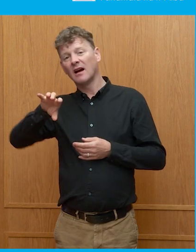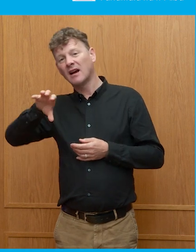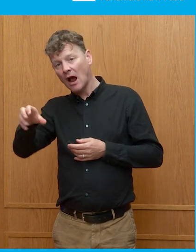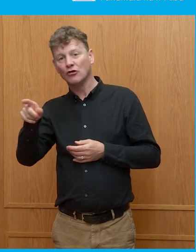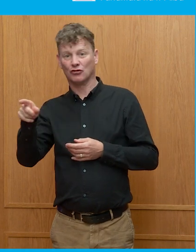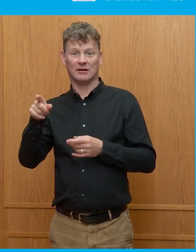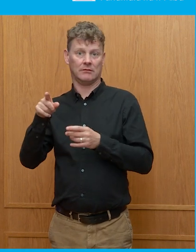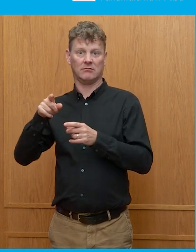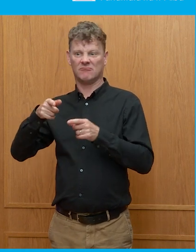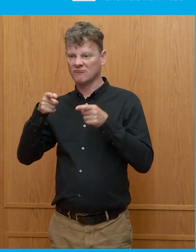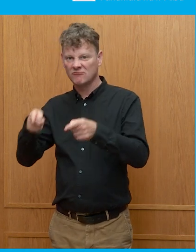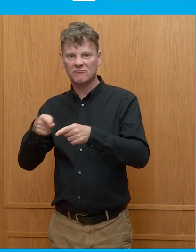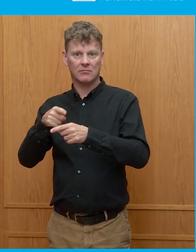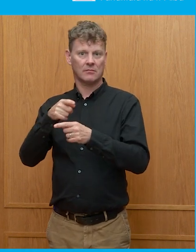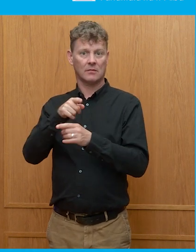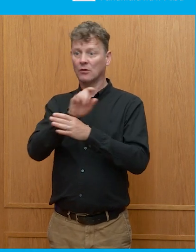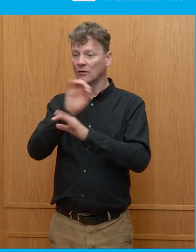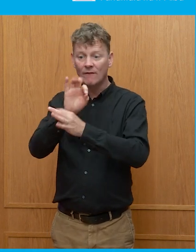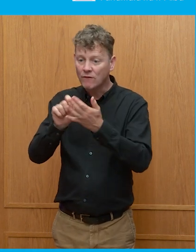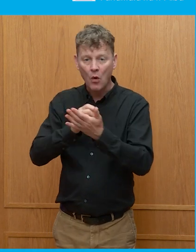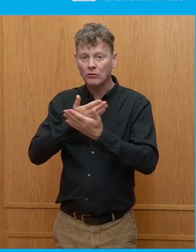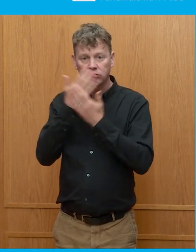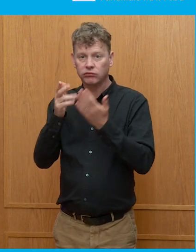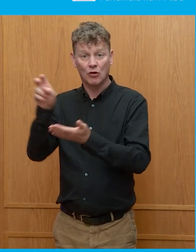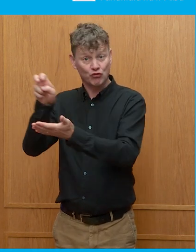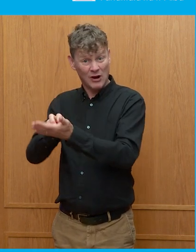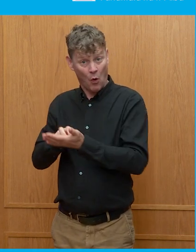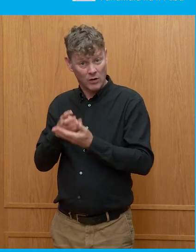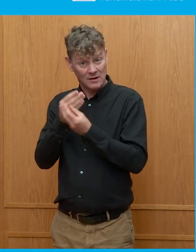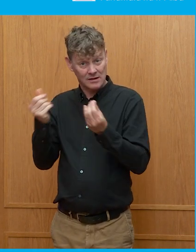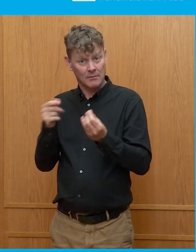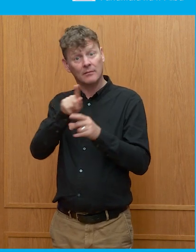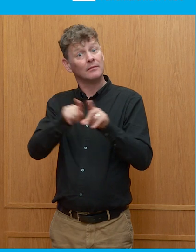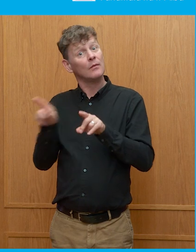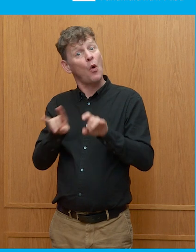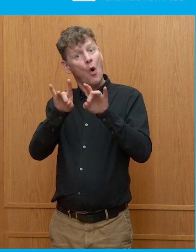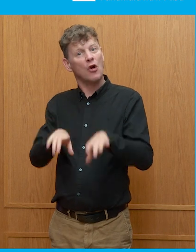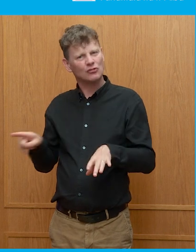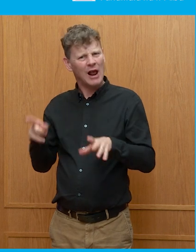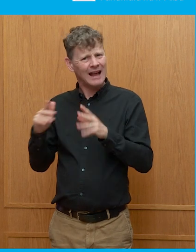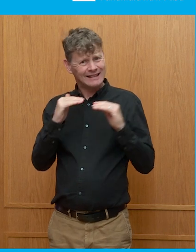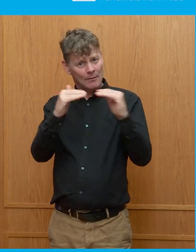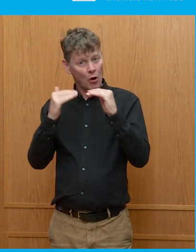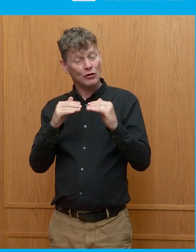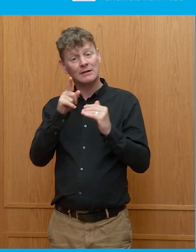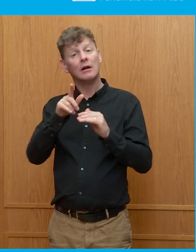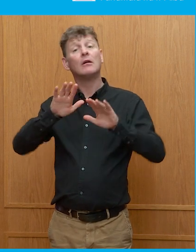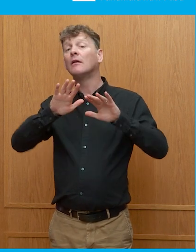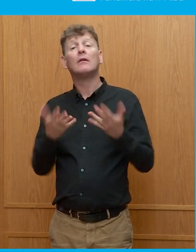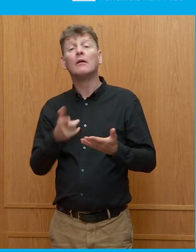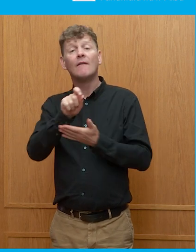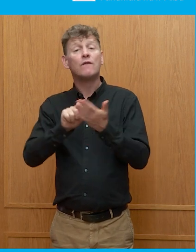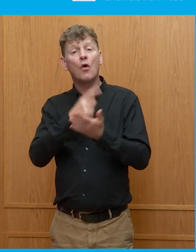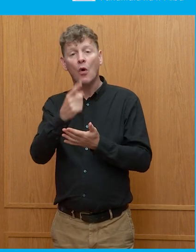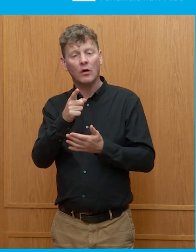difficulty because these things are recorded? And, you know, I mean, in Australia, for example, which is a democracy, it's a criminal offence not to vote.